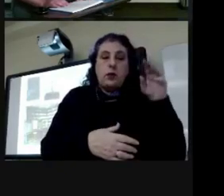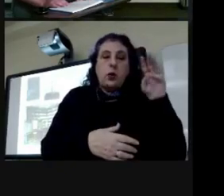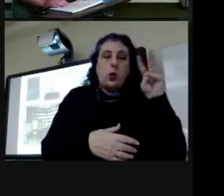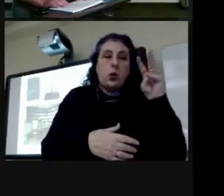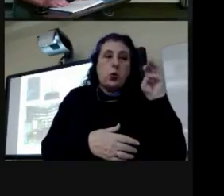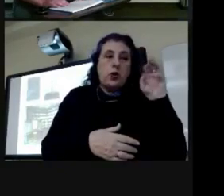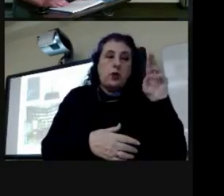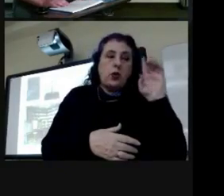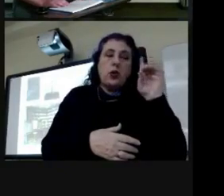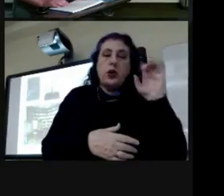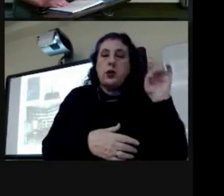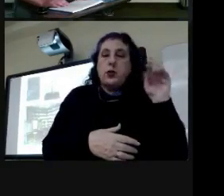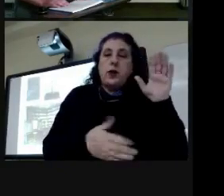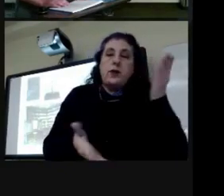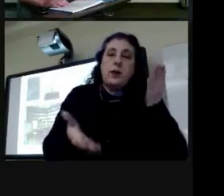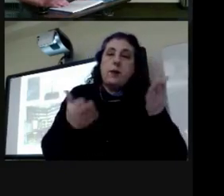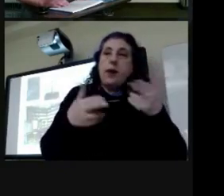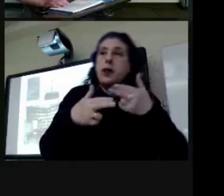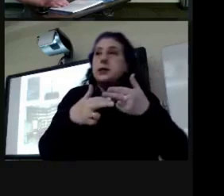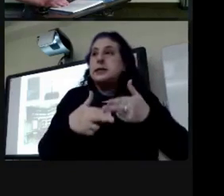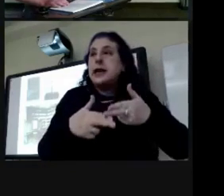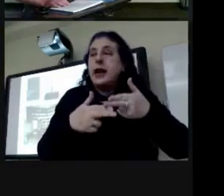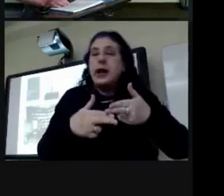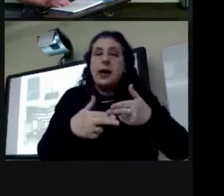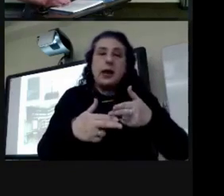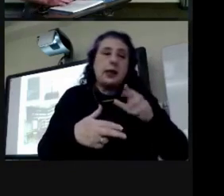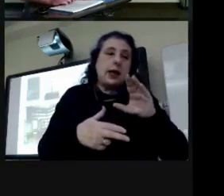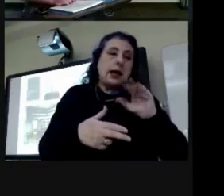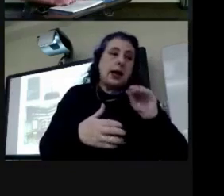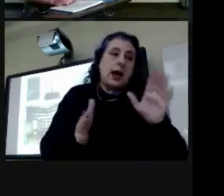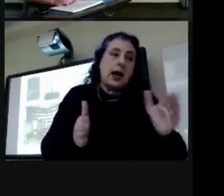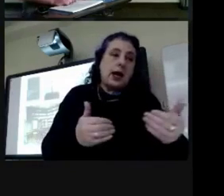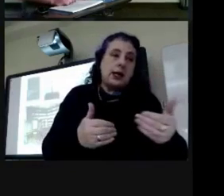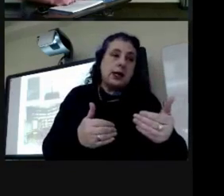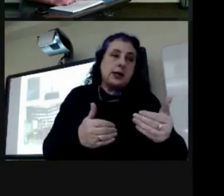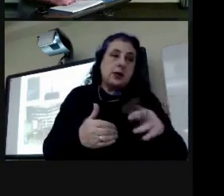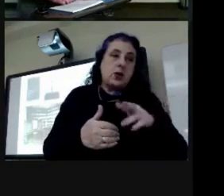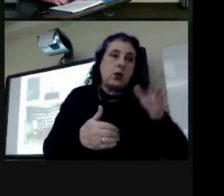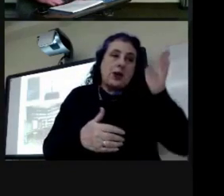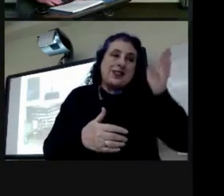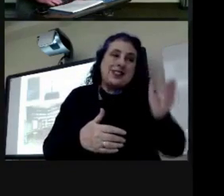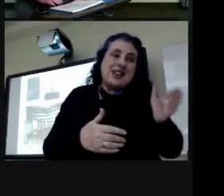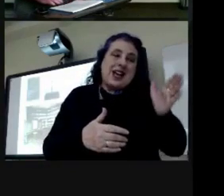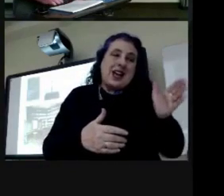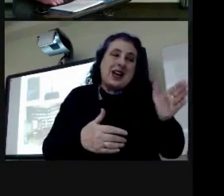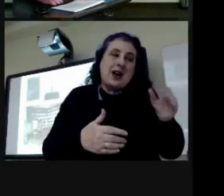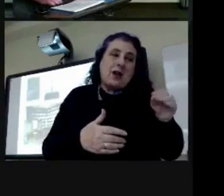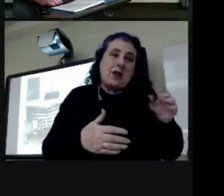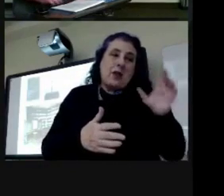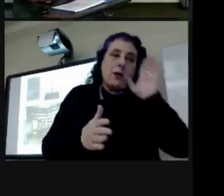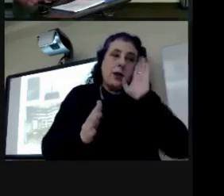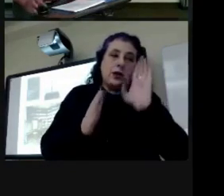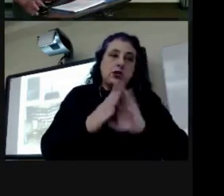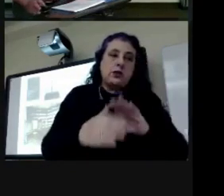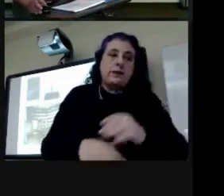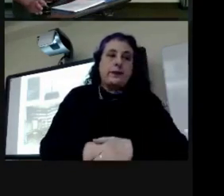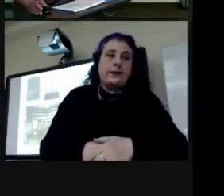like i said we got the valve seal and then that little case on the right hand side of the picture there